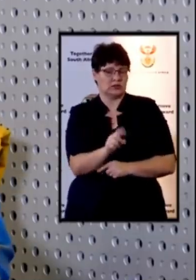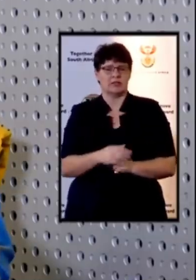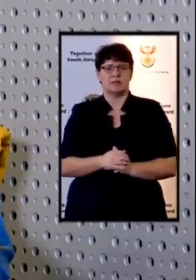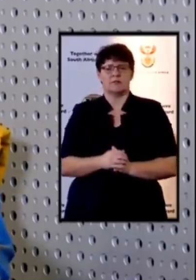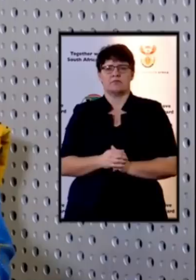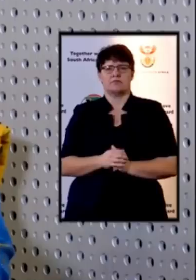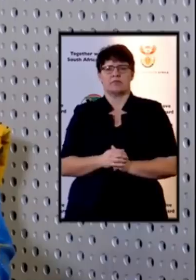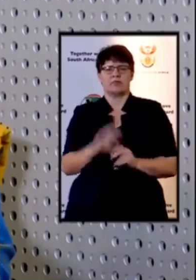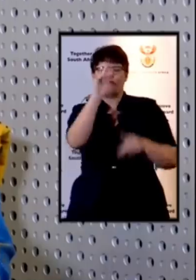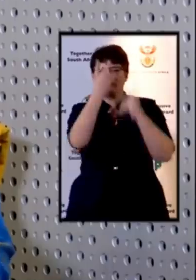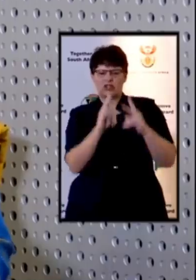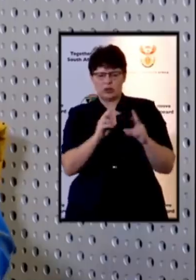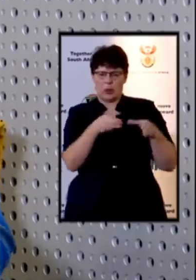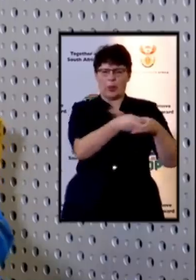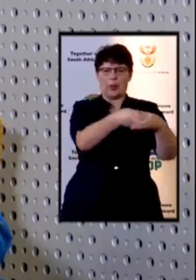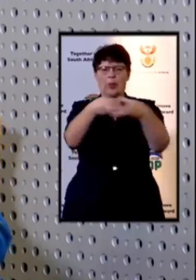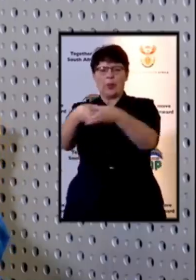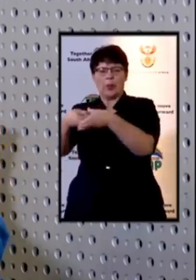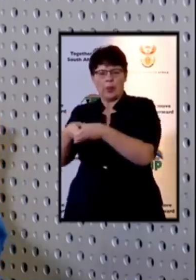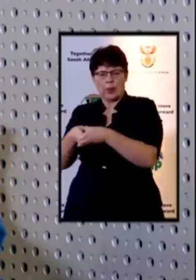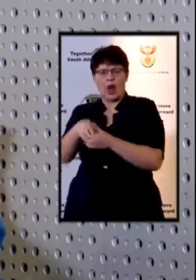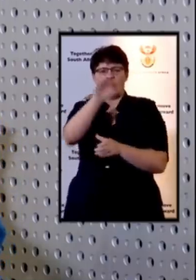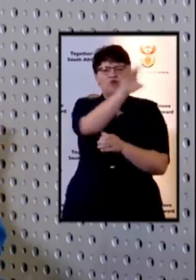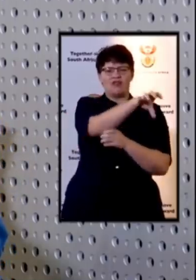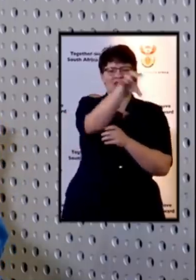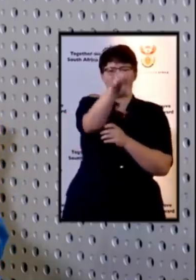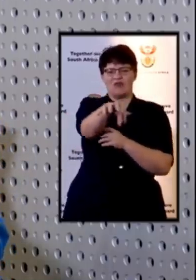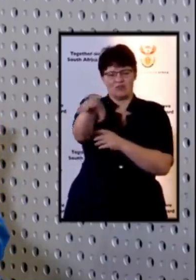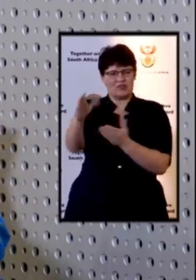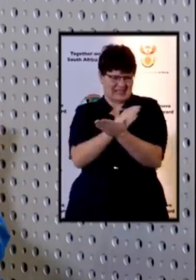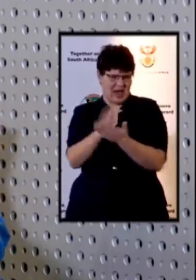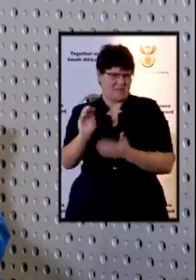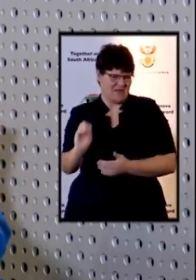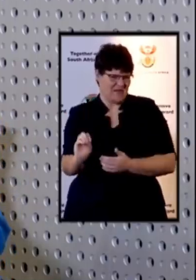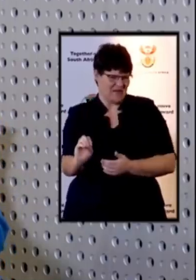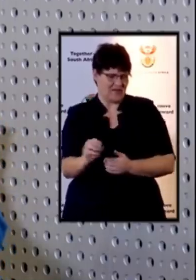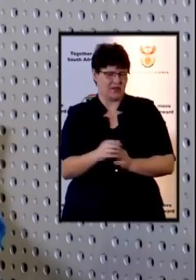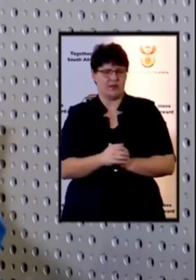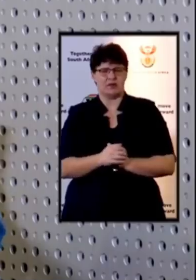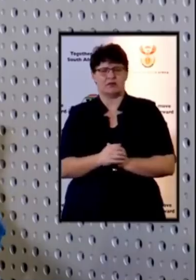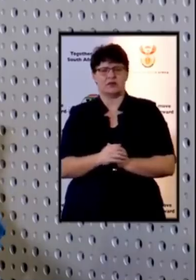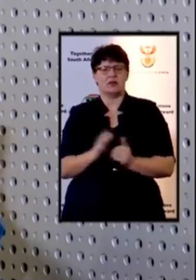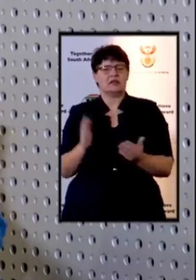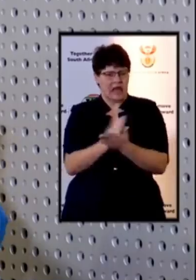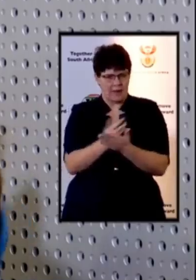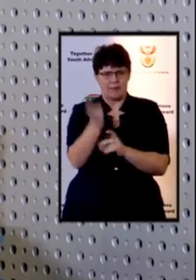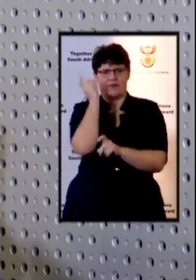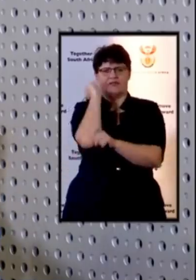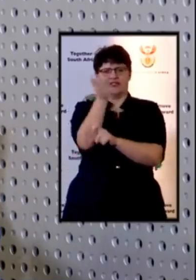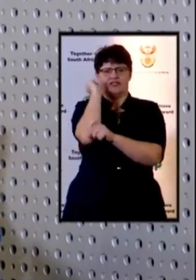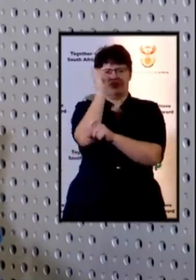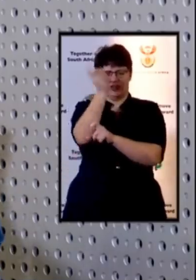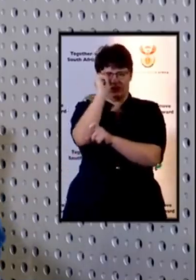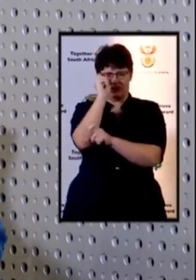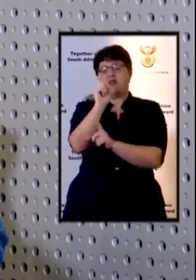small villages in some of our provinces uh do fishing and they sell the